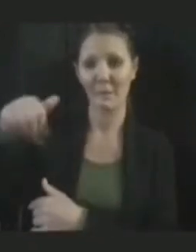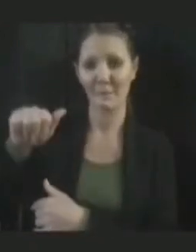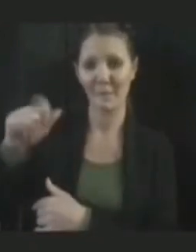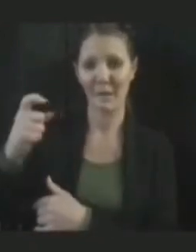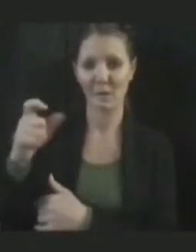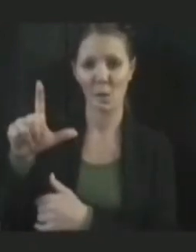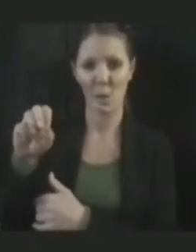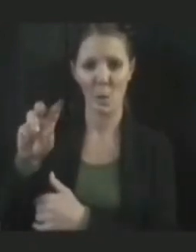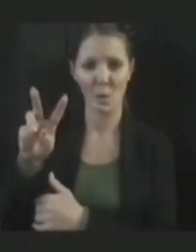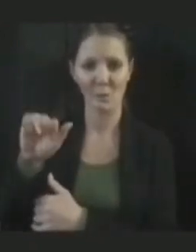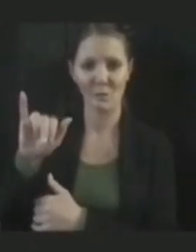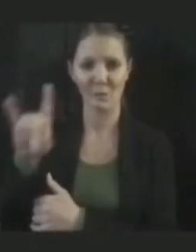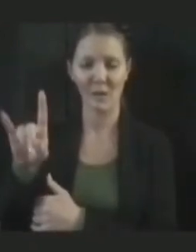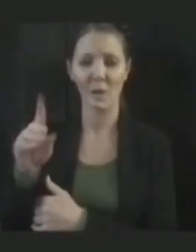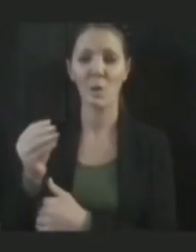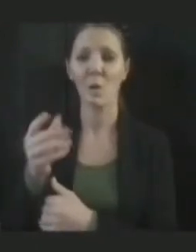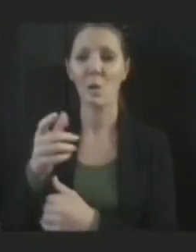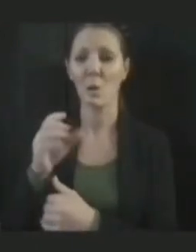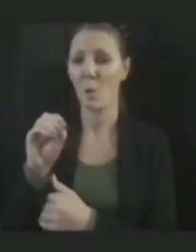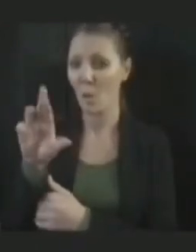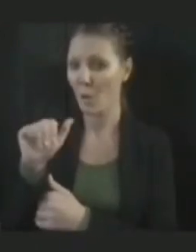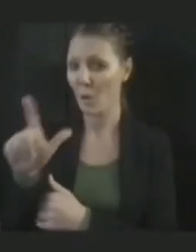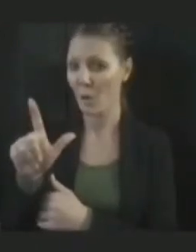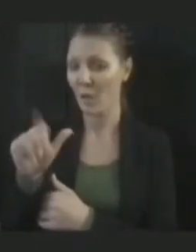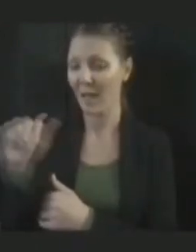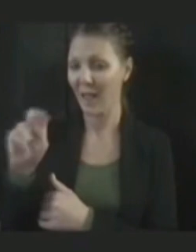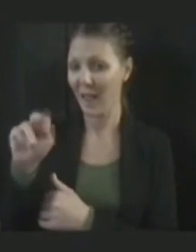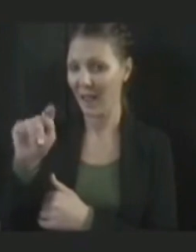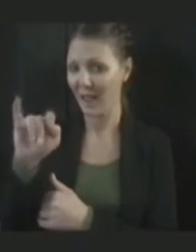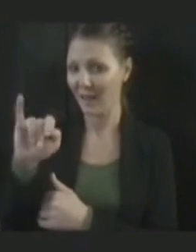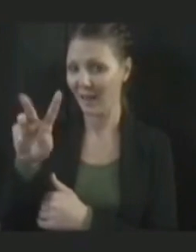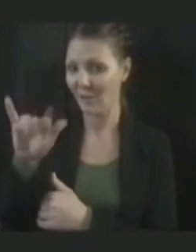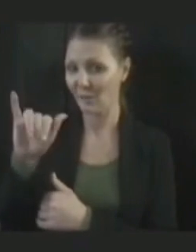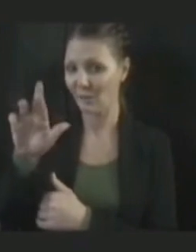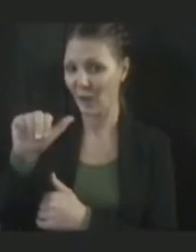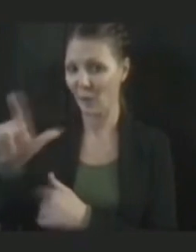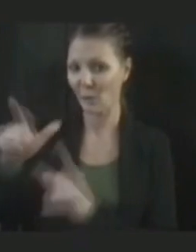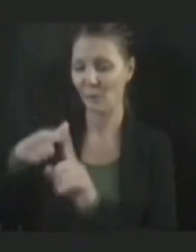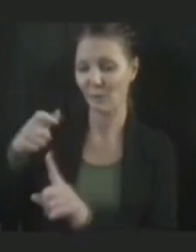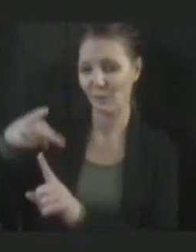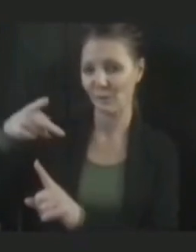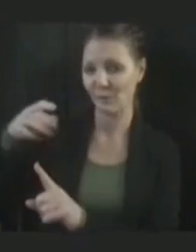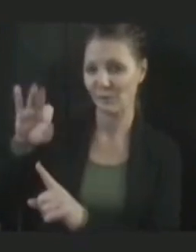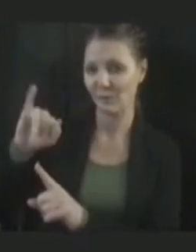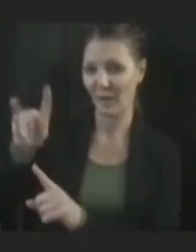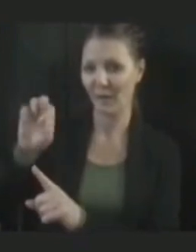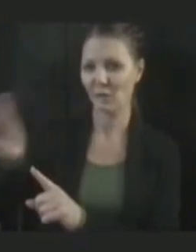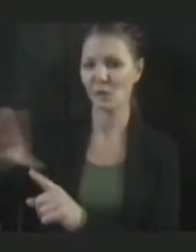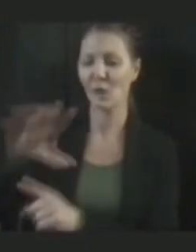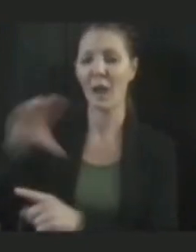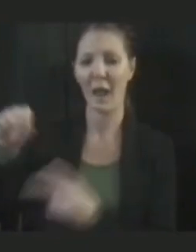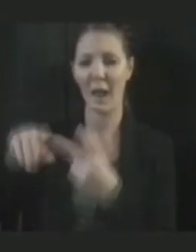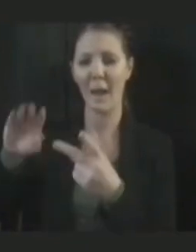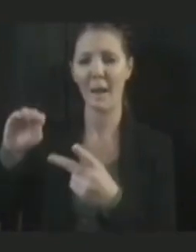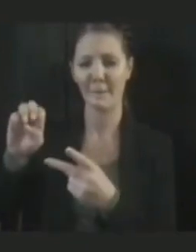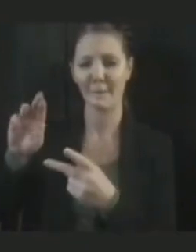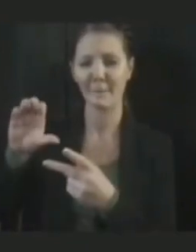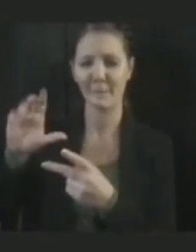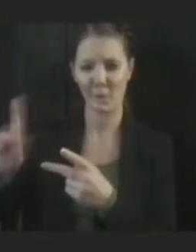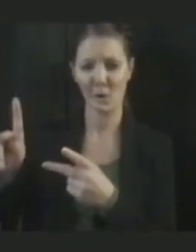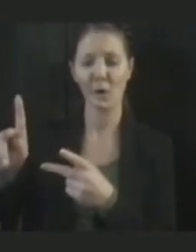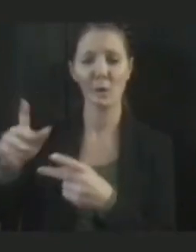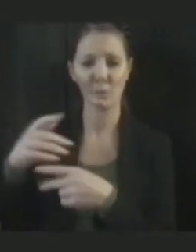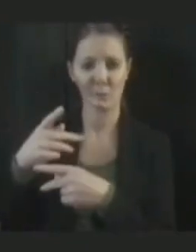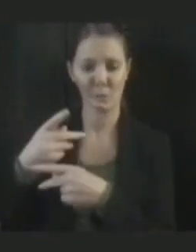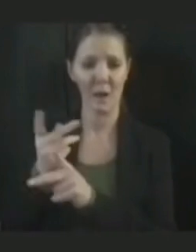oral antiviral from Pfizer and also the Merck products that are allocated in a similar way from the federal government. And